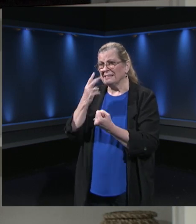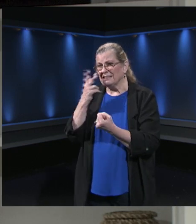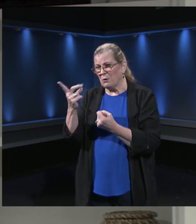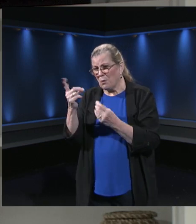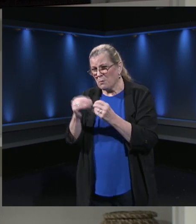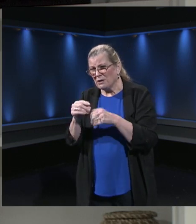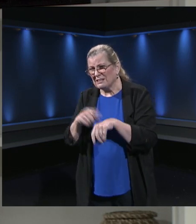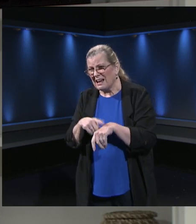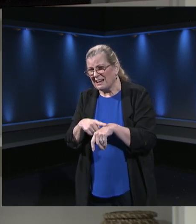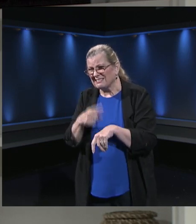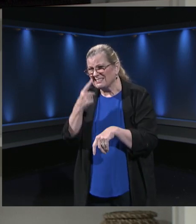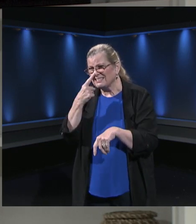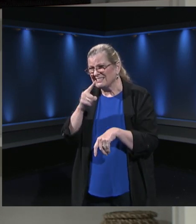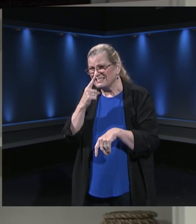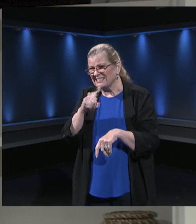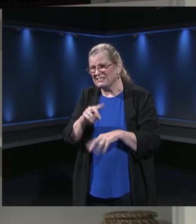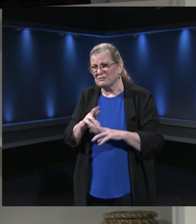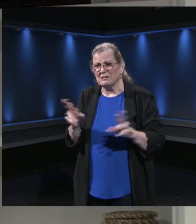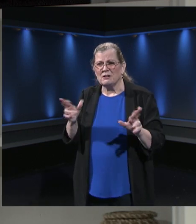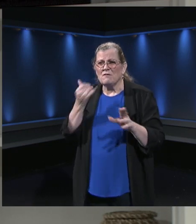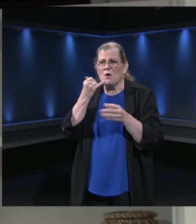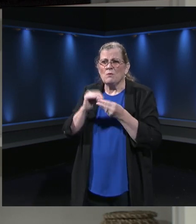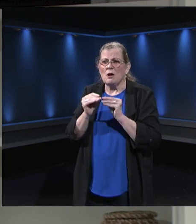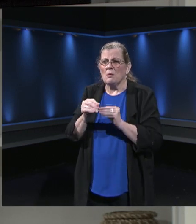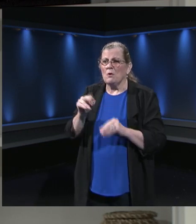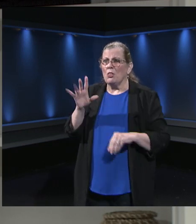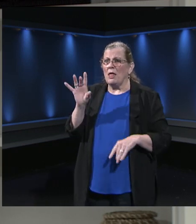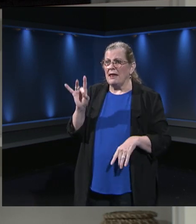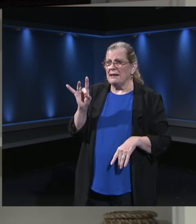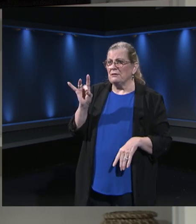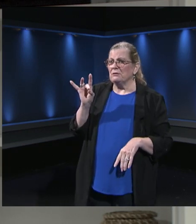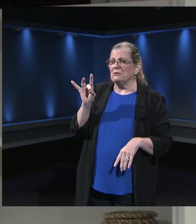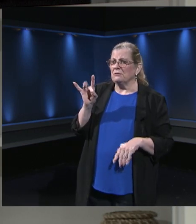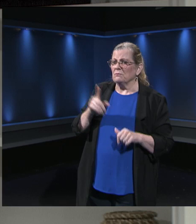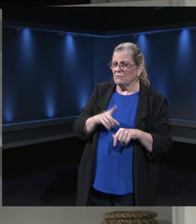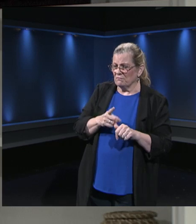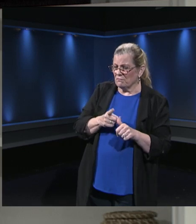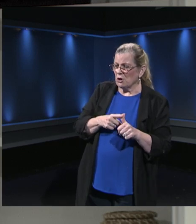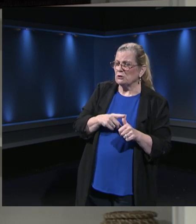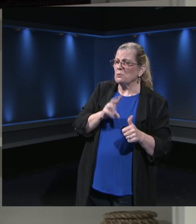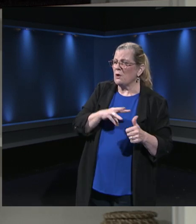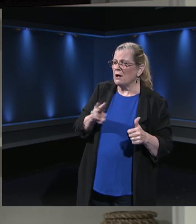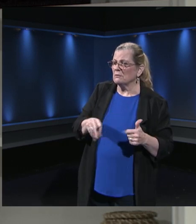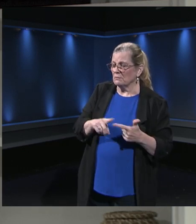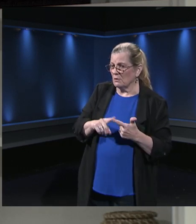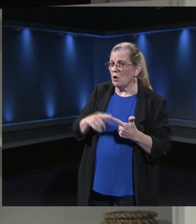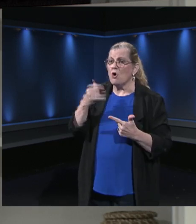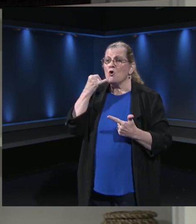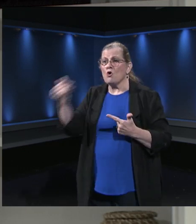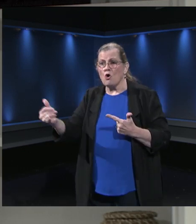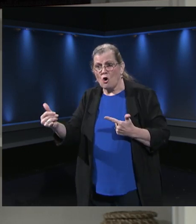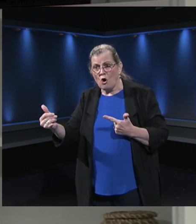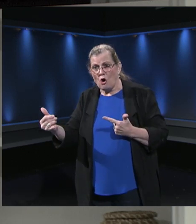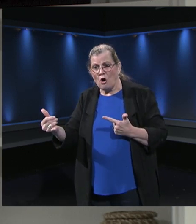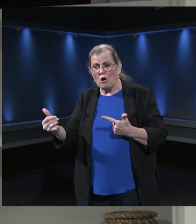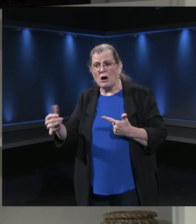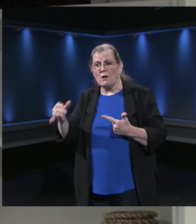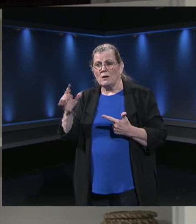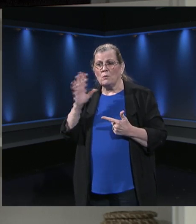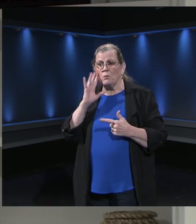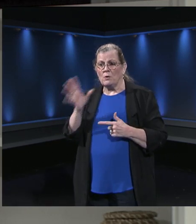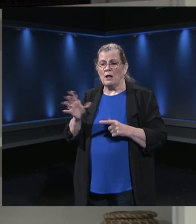or you go to the website and you're still struggling, what parent support number? It's actually going to be on the TV.